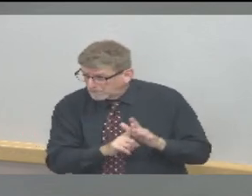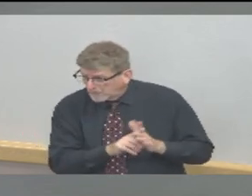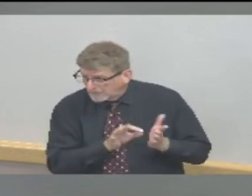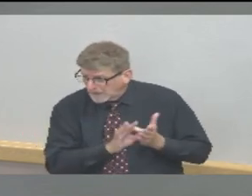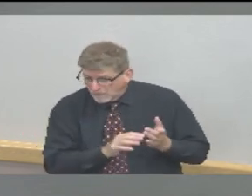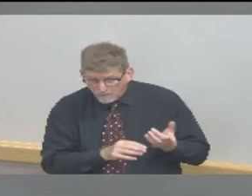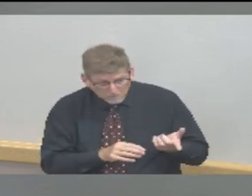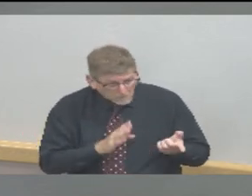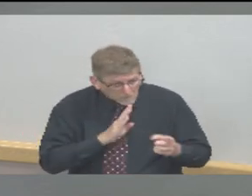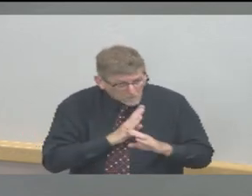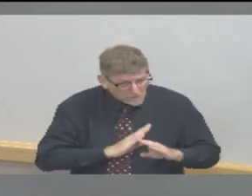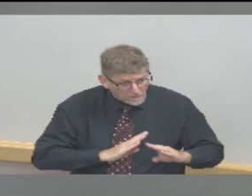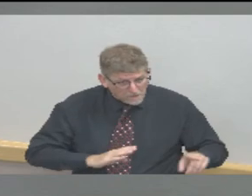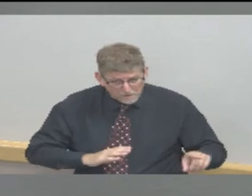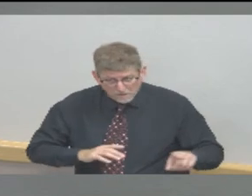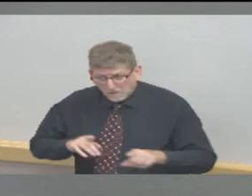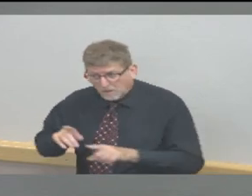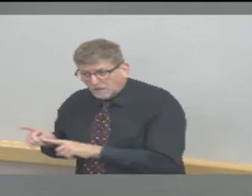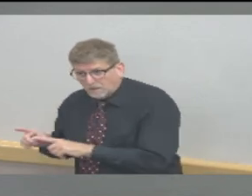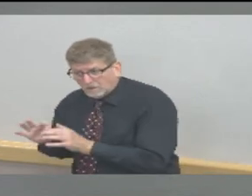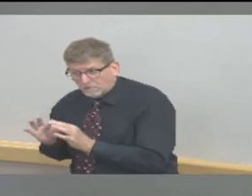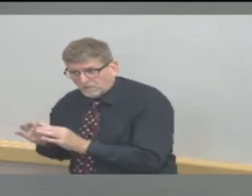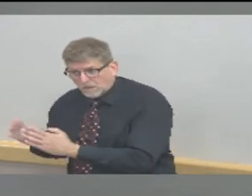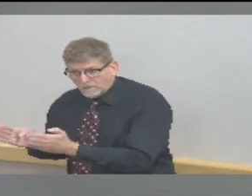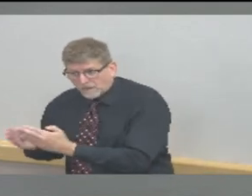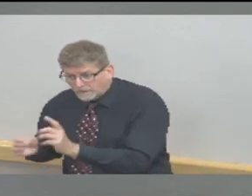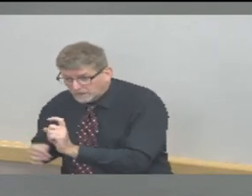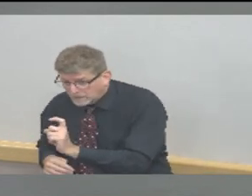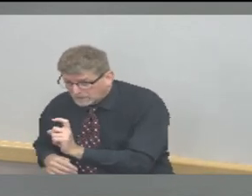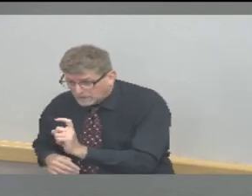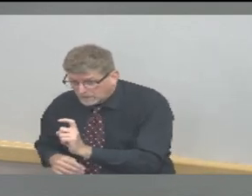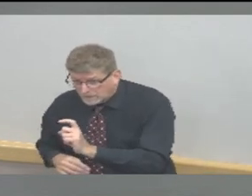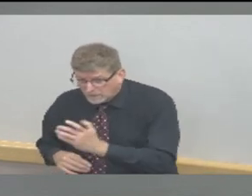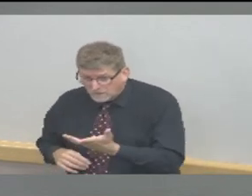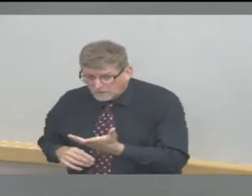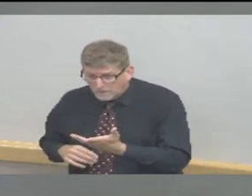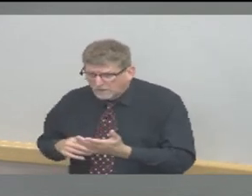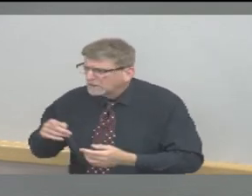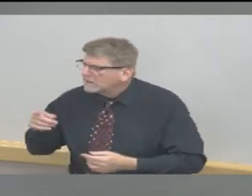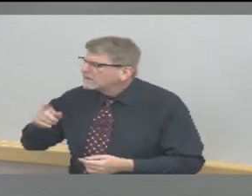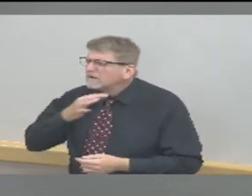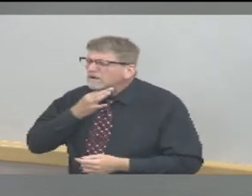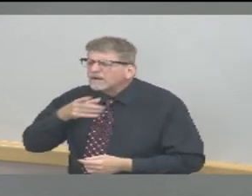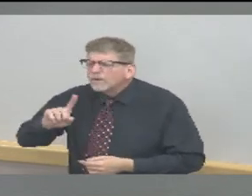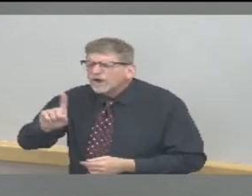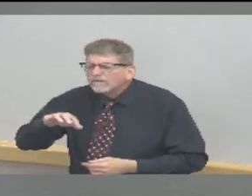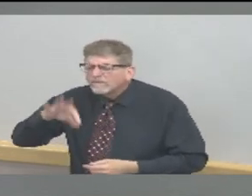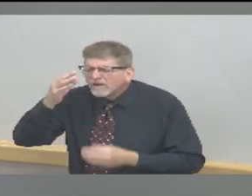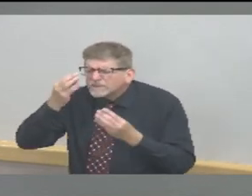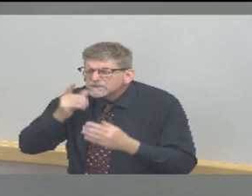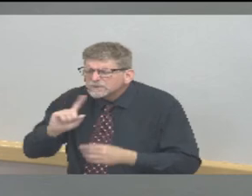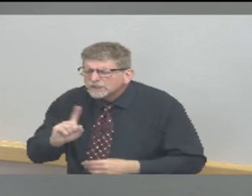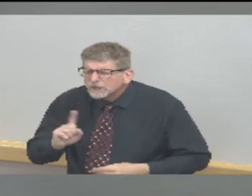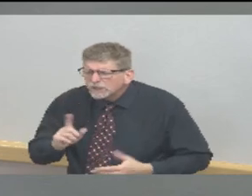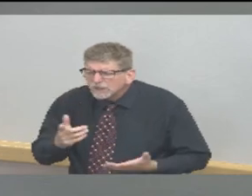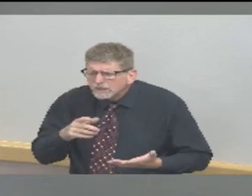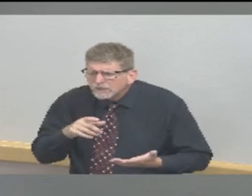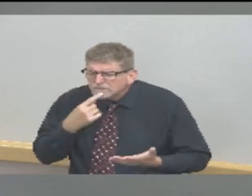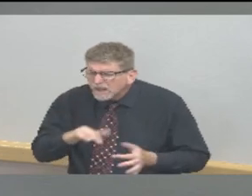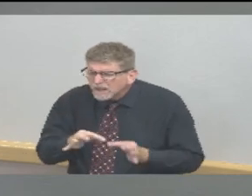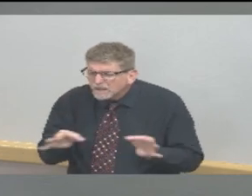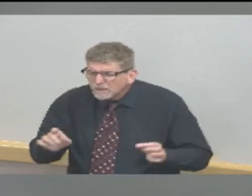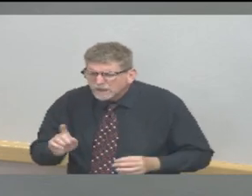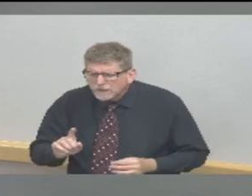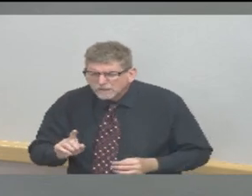is available on the Indiana State Department of Health COVID-19 dashboard. They